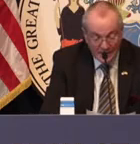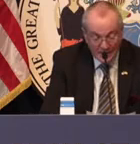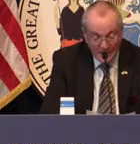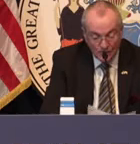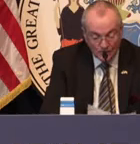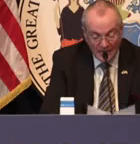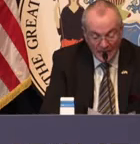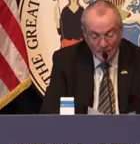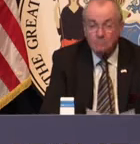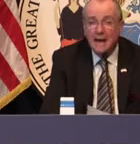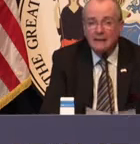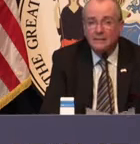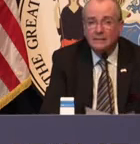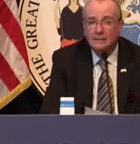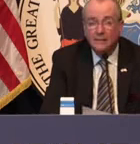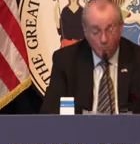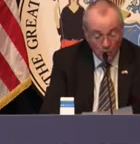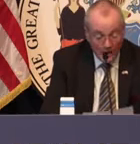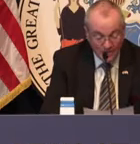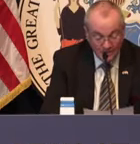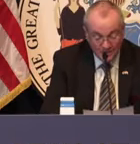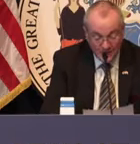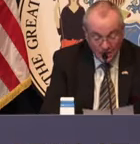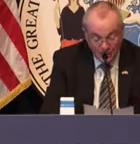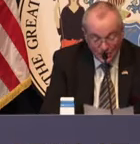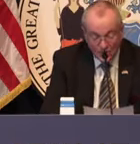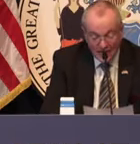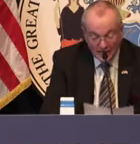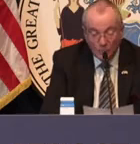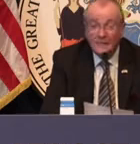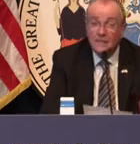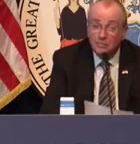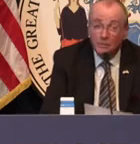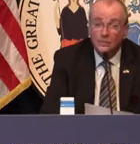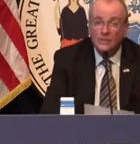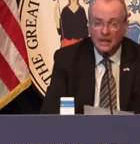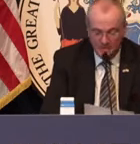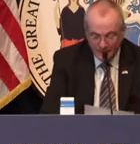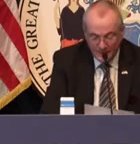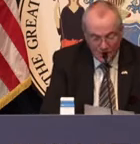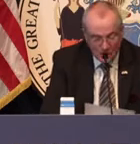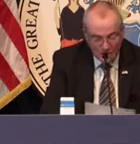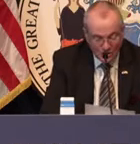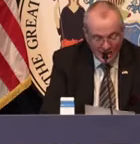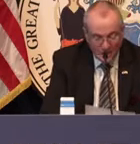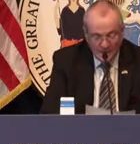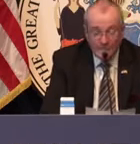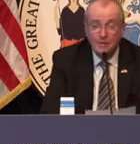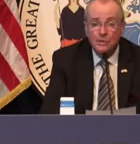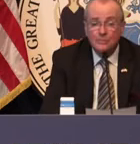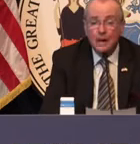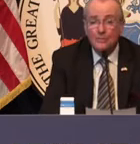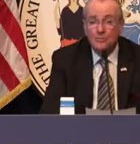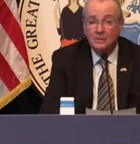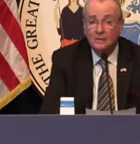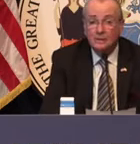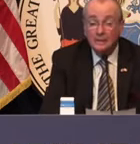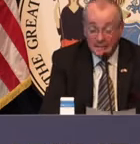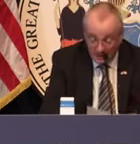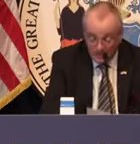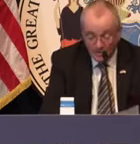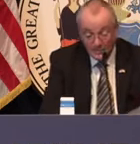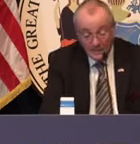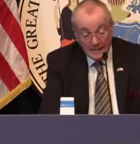by the way, understand this battle that we're waging. You understand that we need to pull together. You understand that we need to be responsible